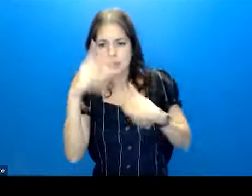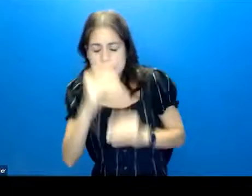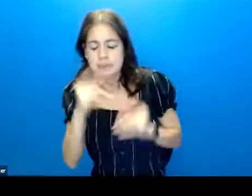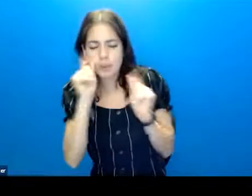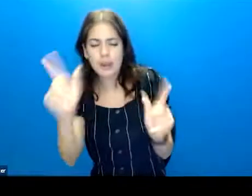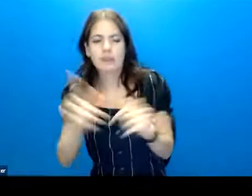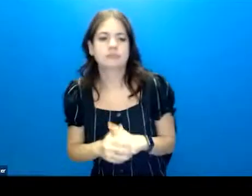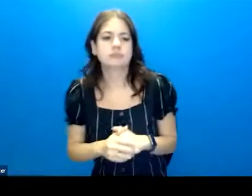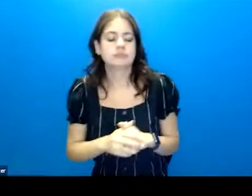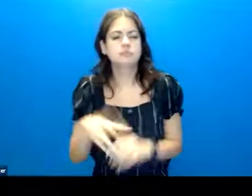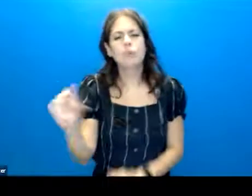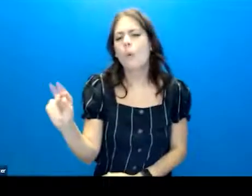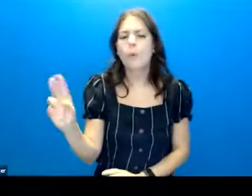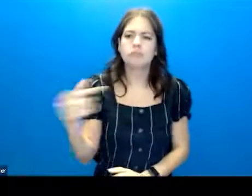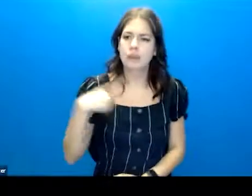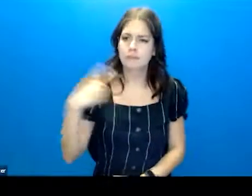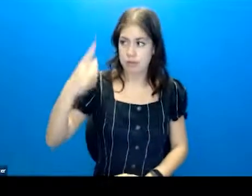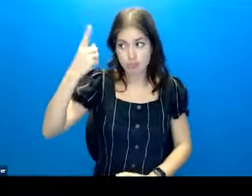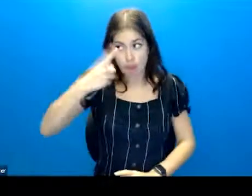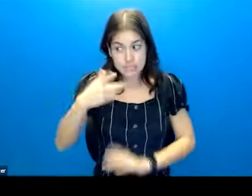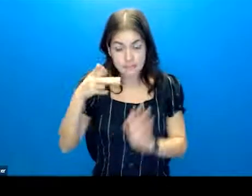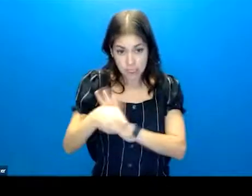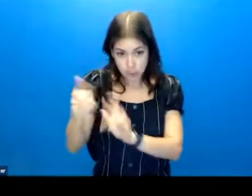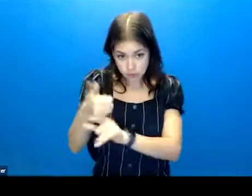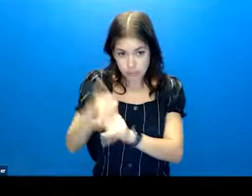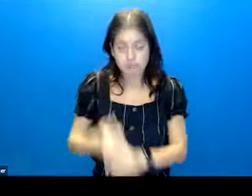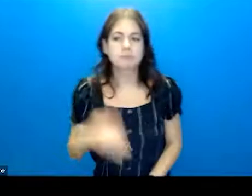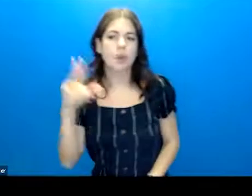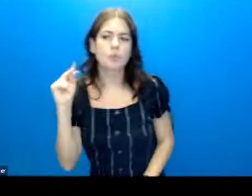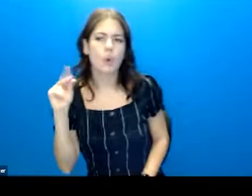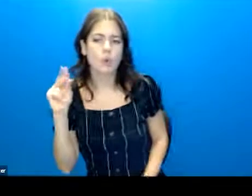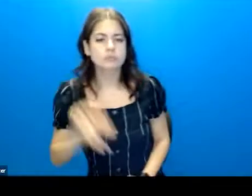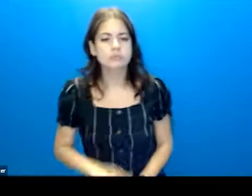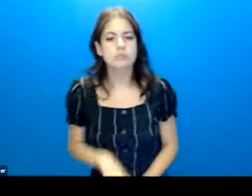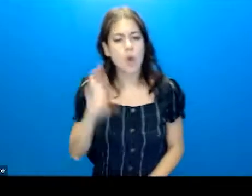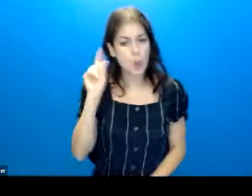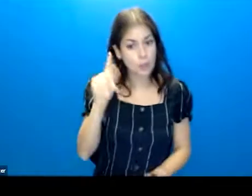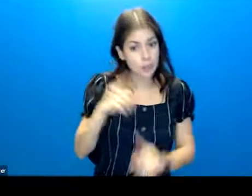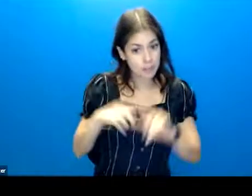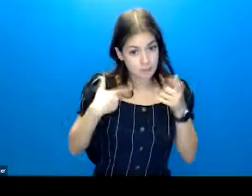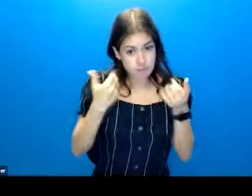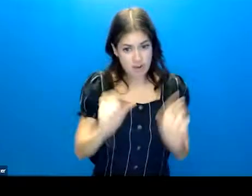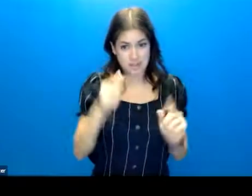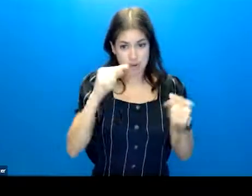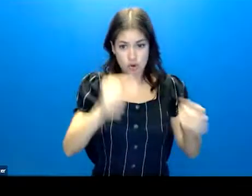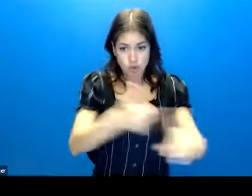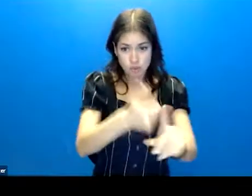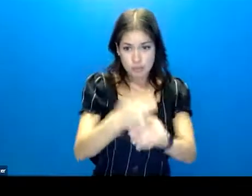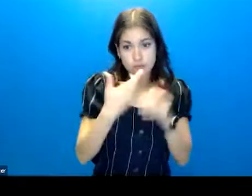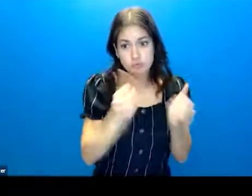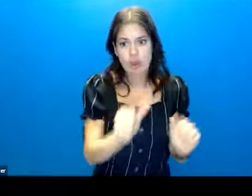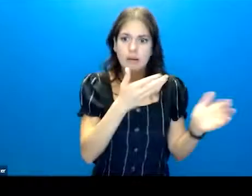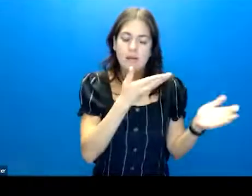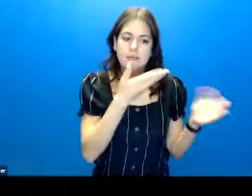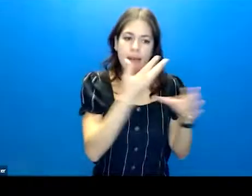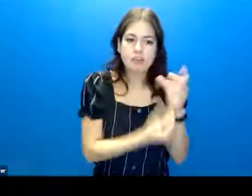no. Have you actually had any thoughts of killing yourself? No. Okay. But have you tried to harm yourself in order to